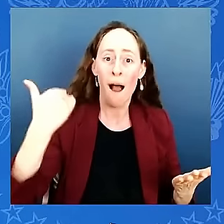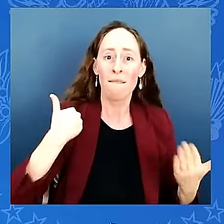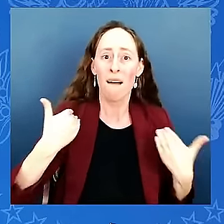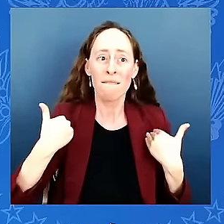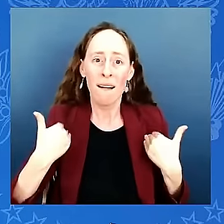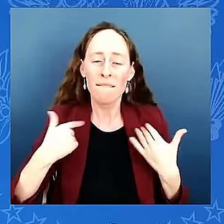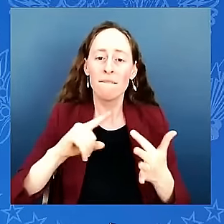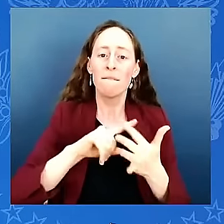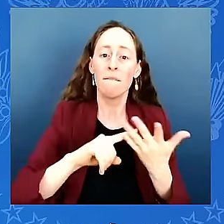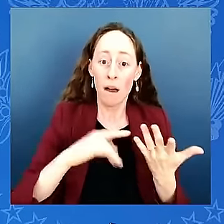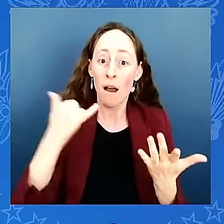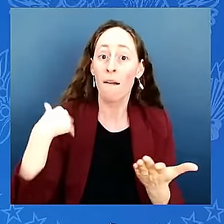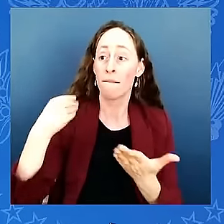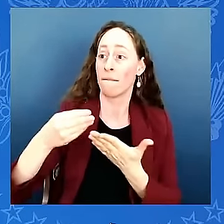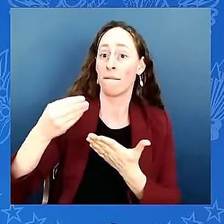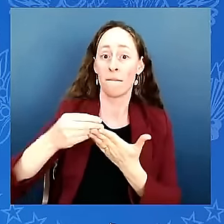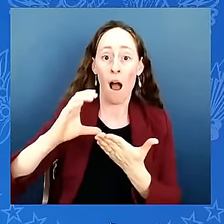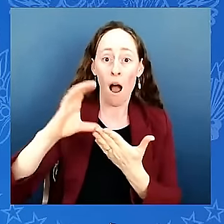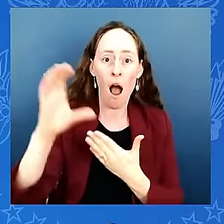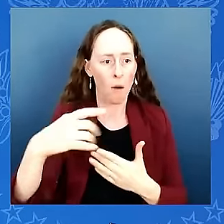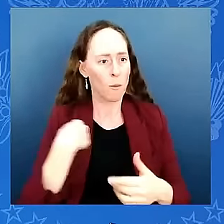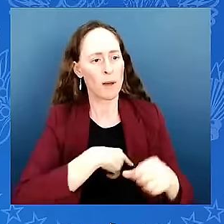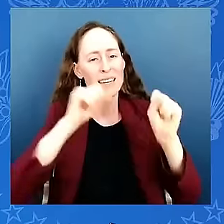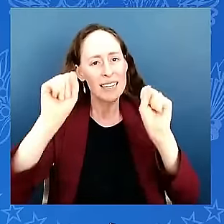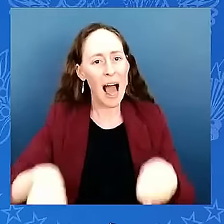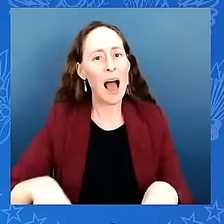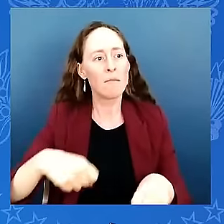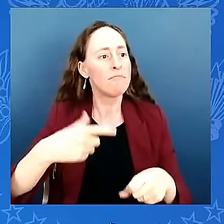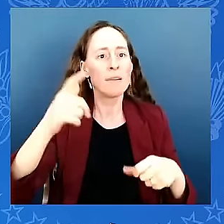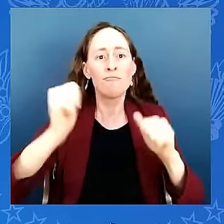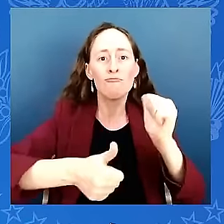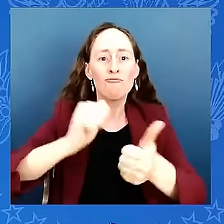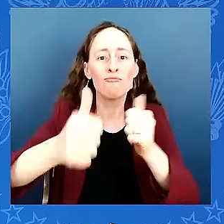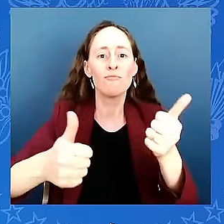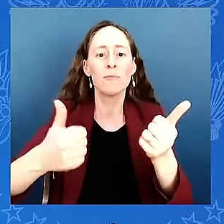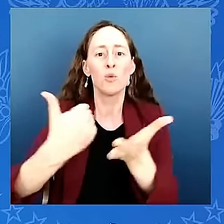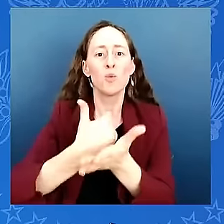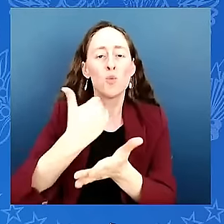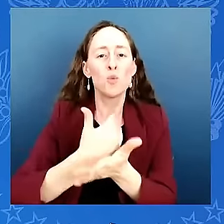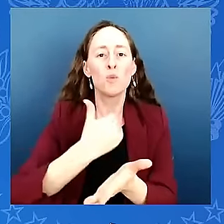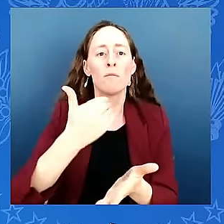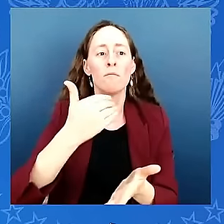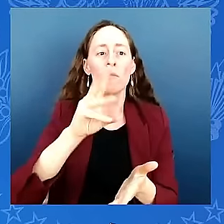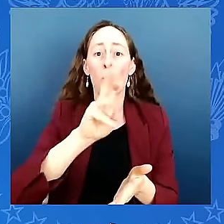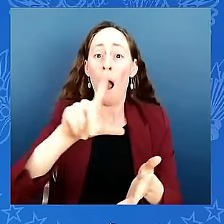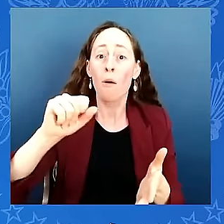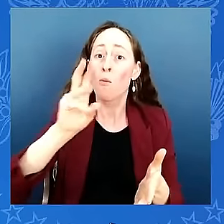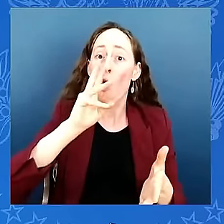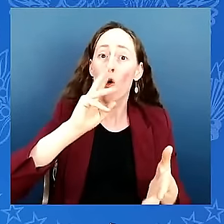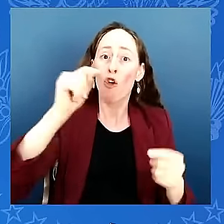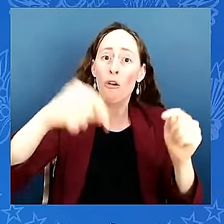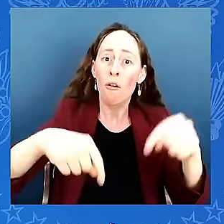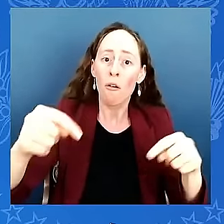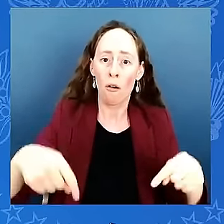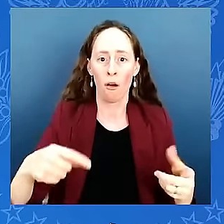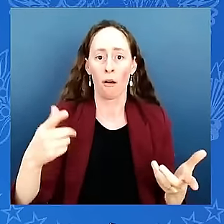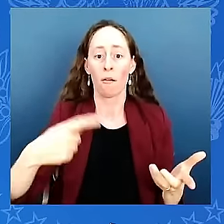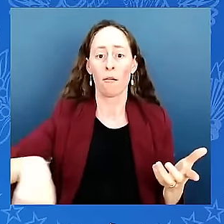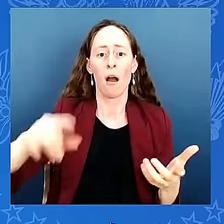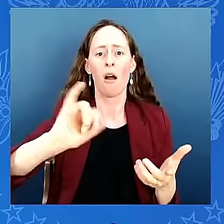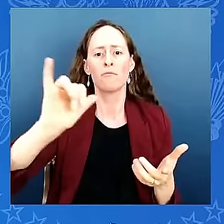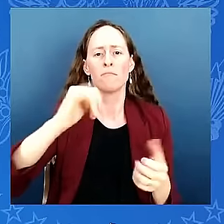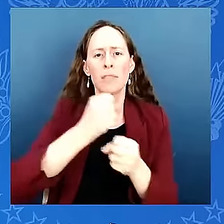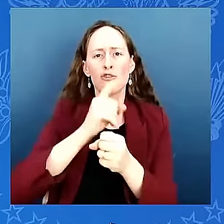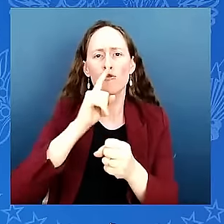with the new wells and upcoming water treatment system we will have cleaner and safer